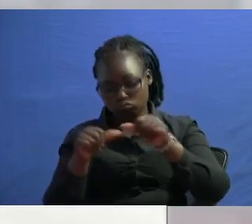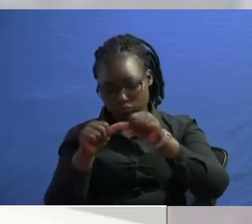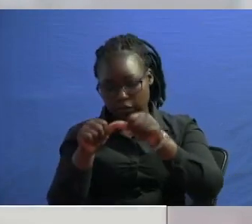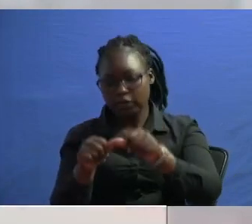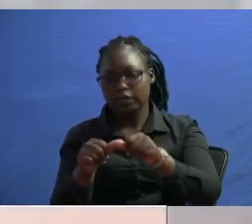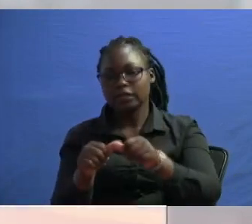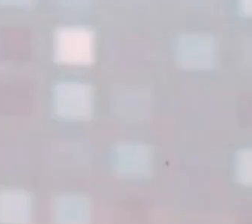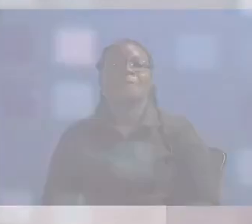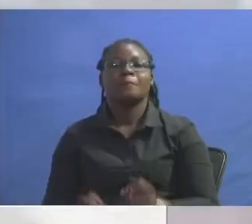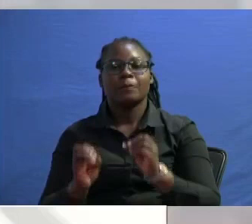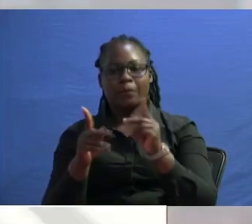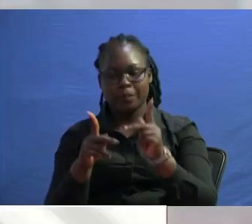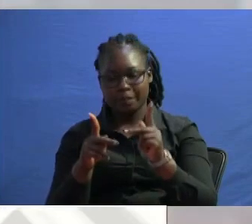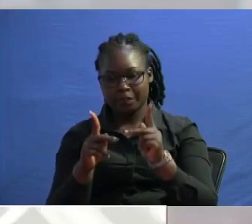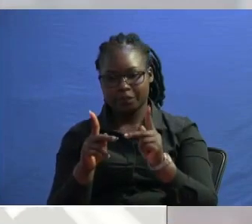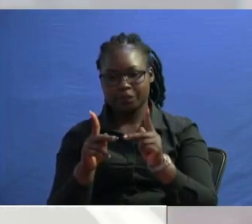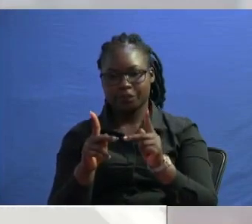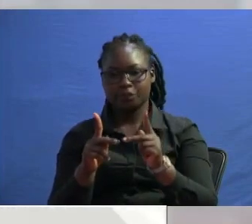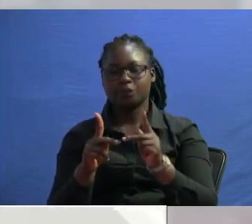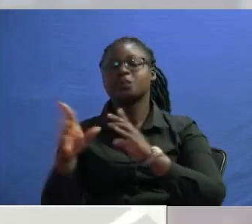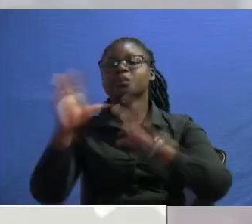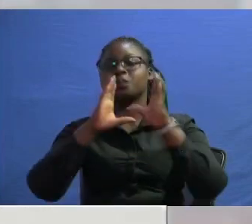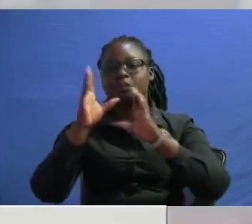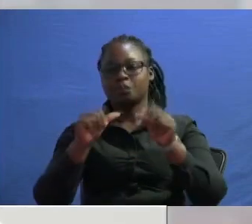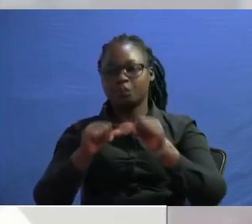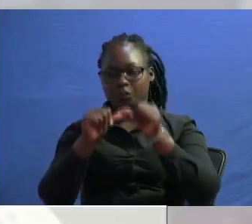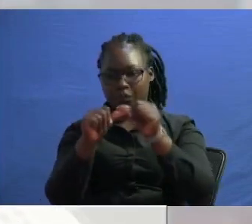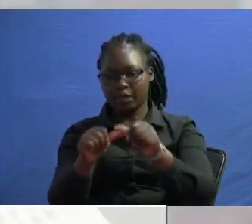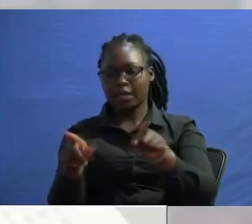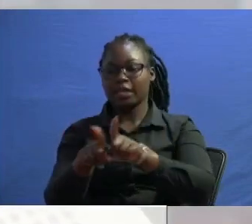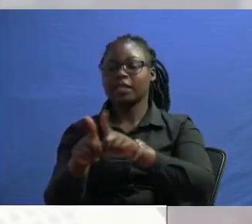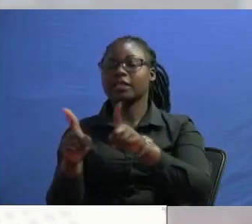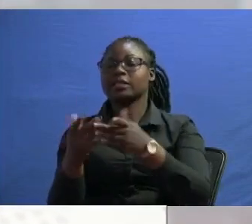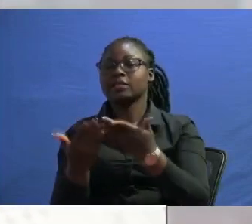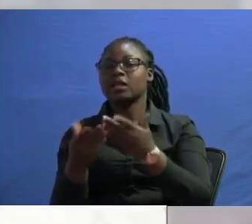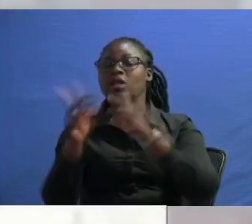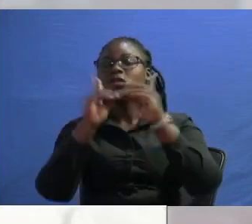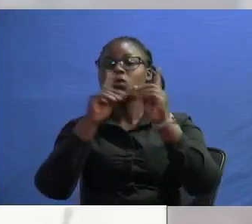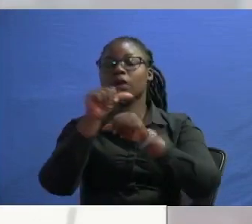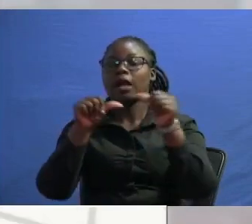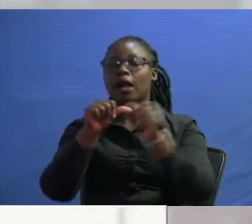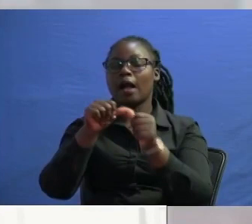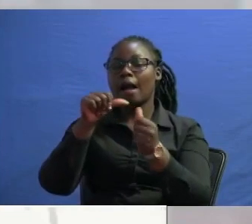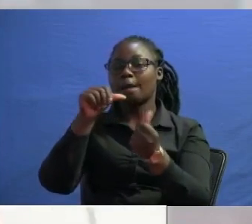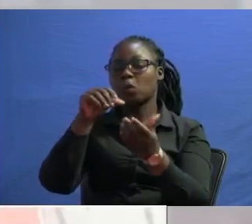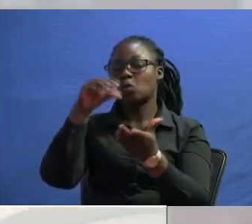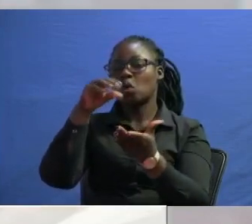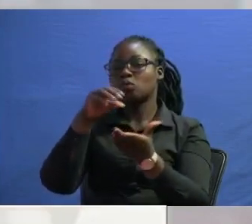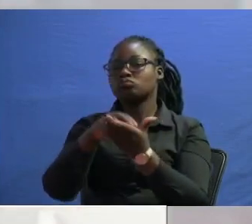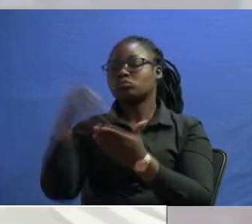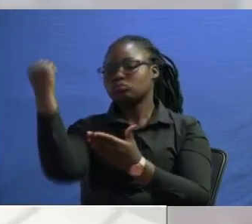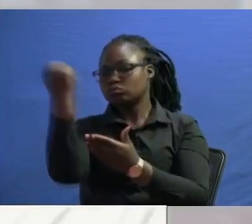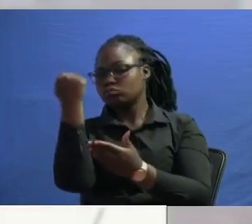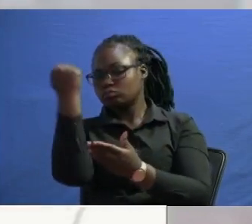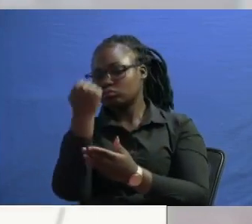right the conversation still continues and of course um we are talking about matters politics economy